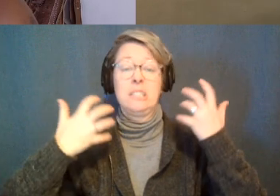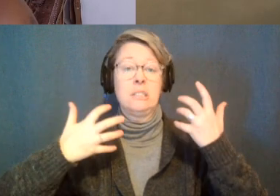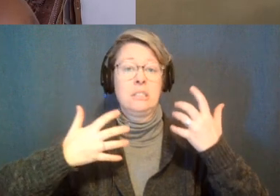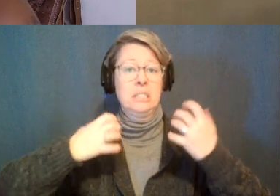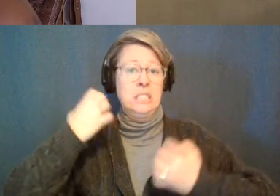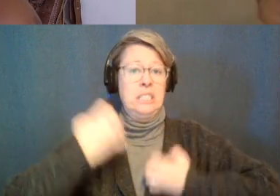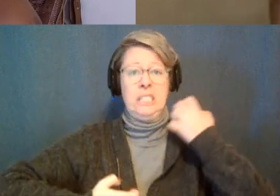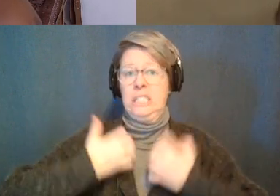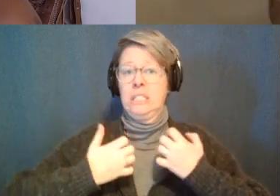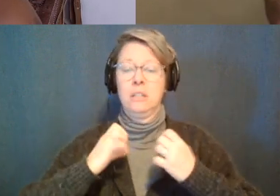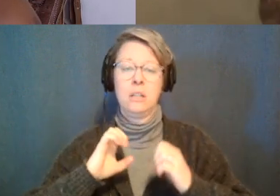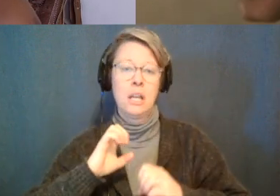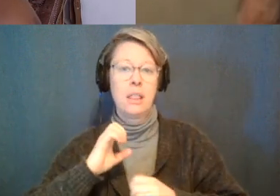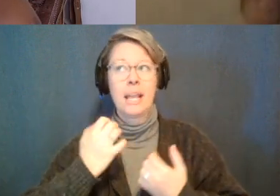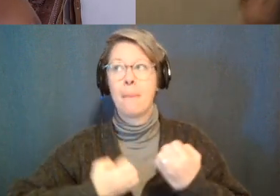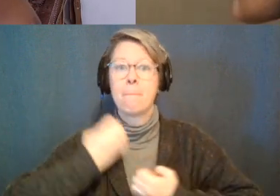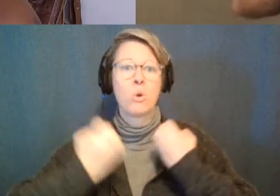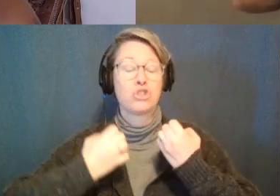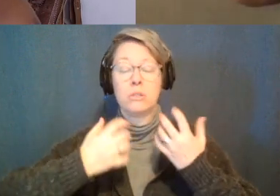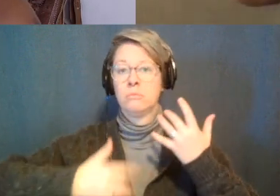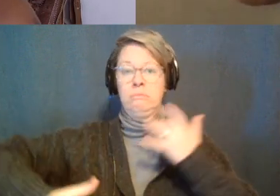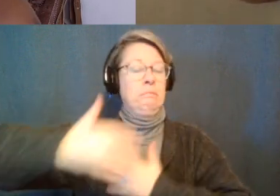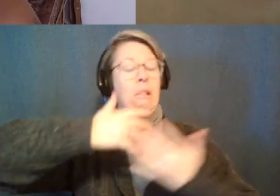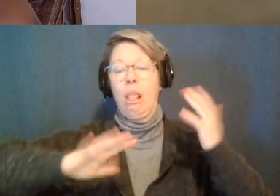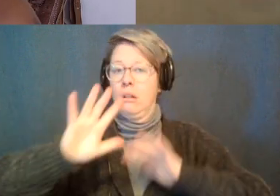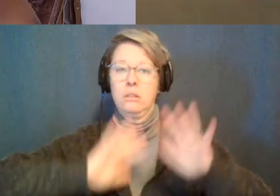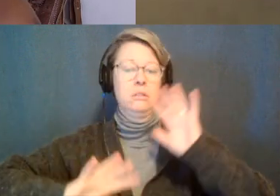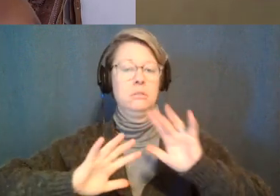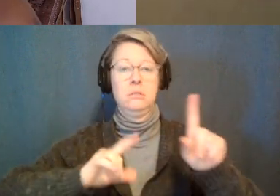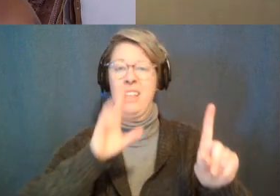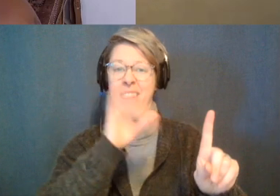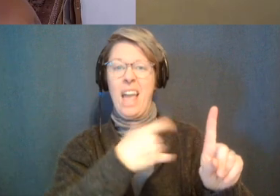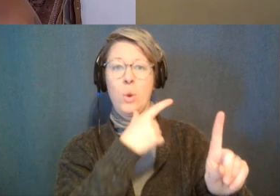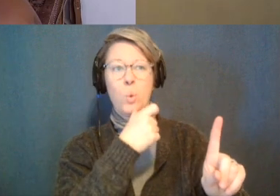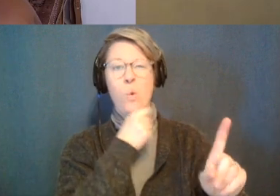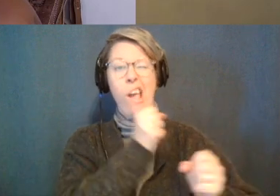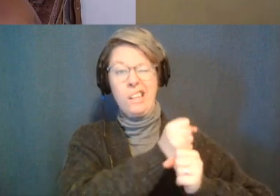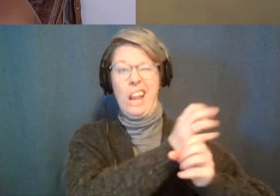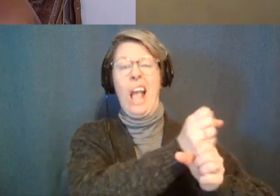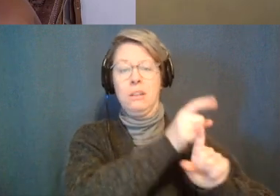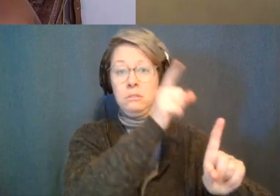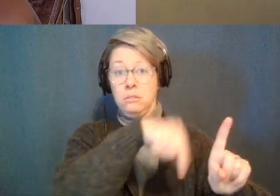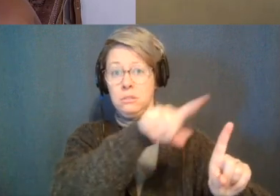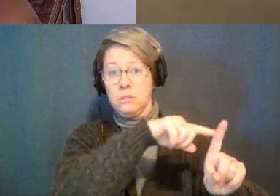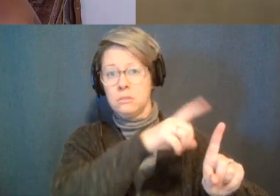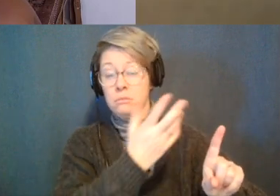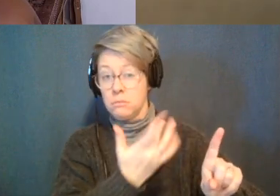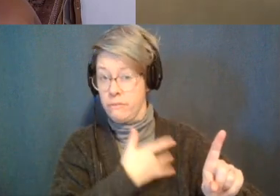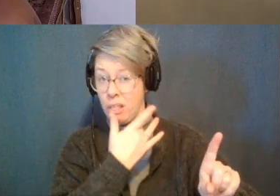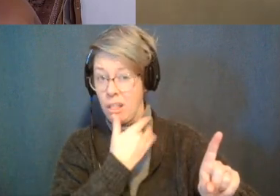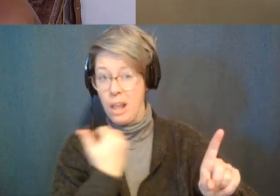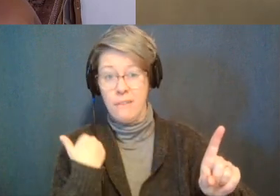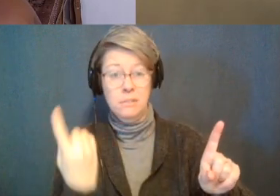emotional chaos or reckoning or just like out outlash and whatever are there tools that you think would help